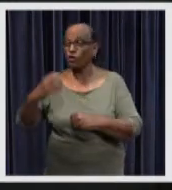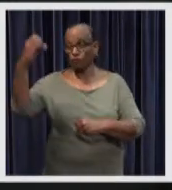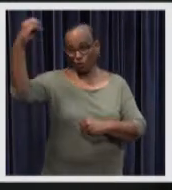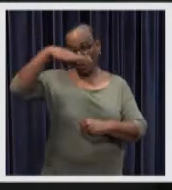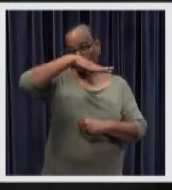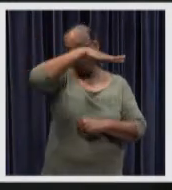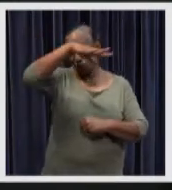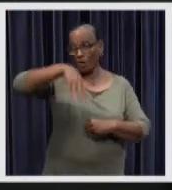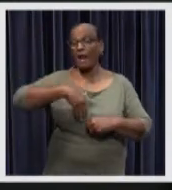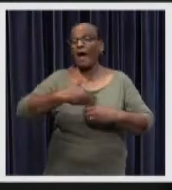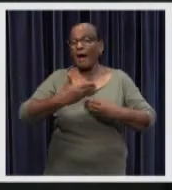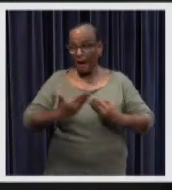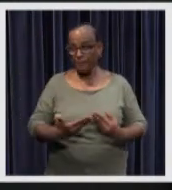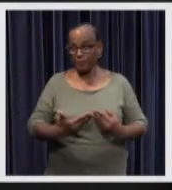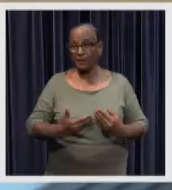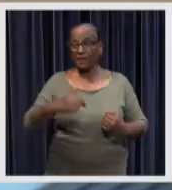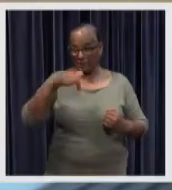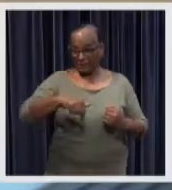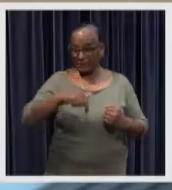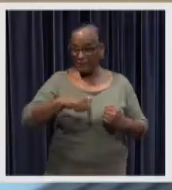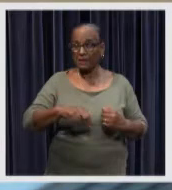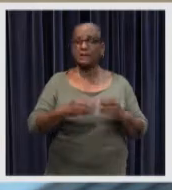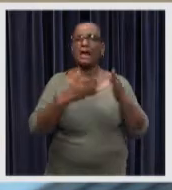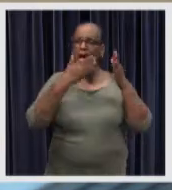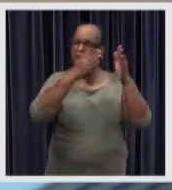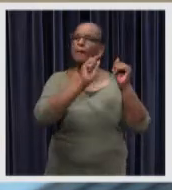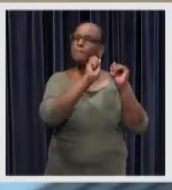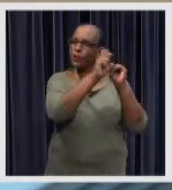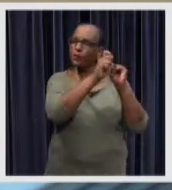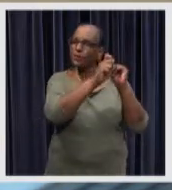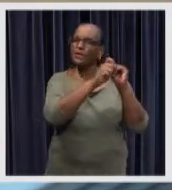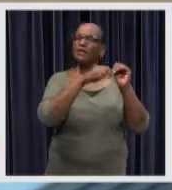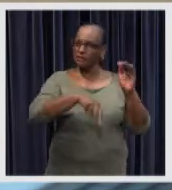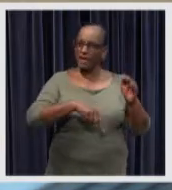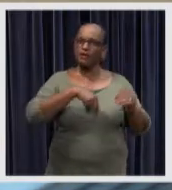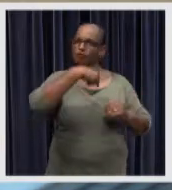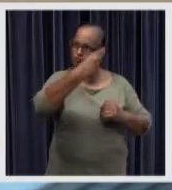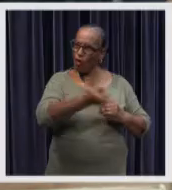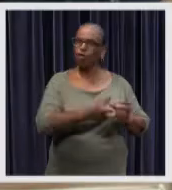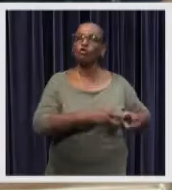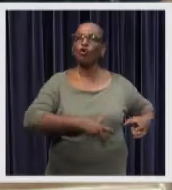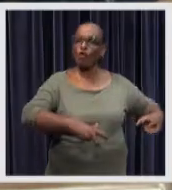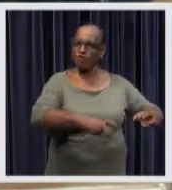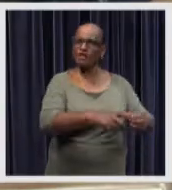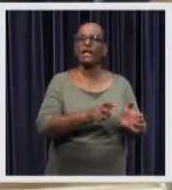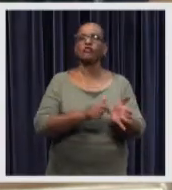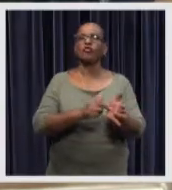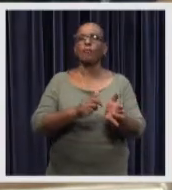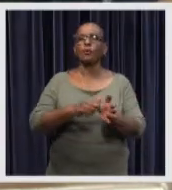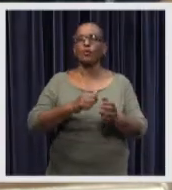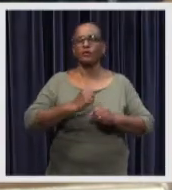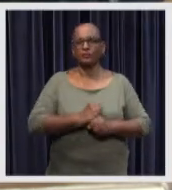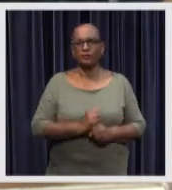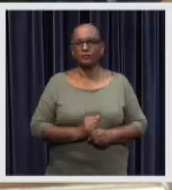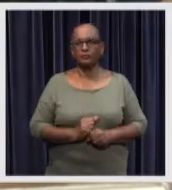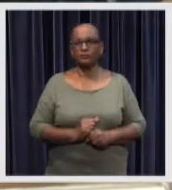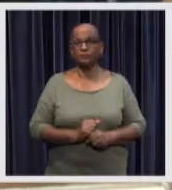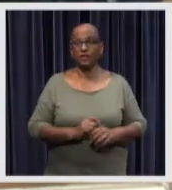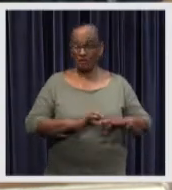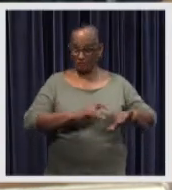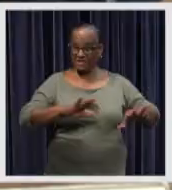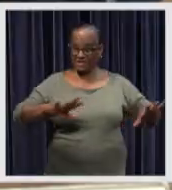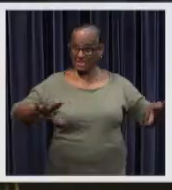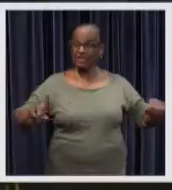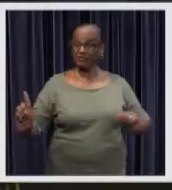other issues that are harmful for the ozone layer of also looked at these will then be used